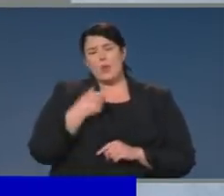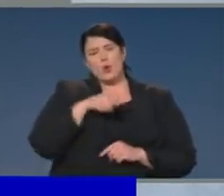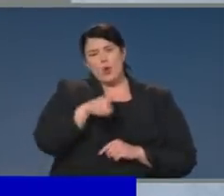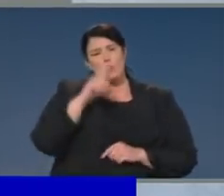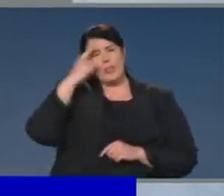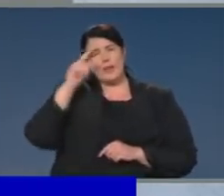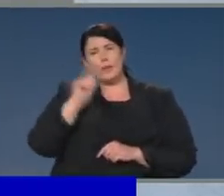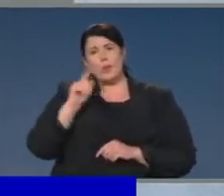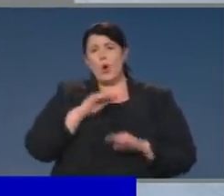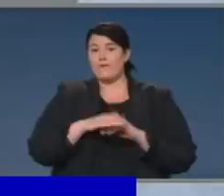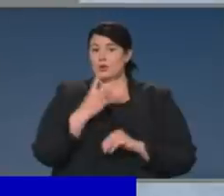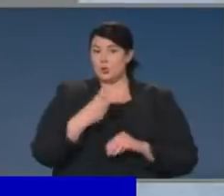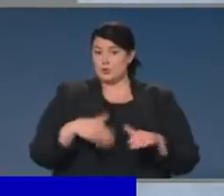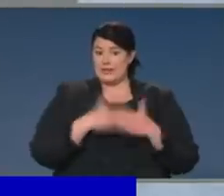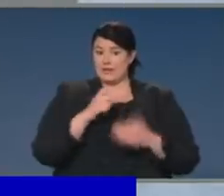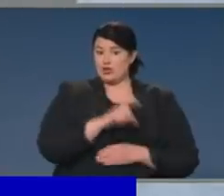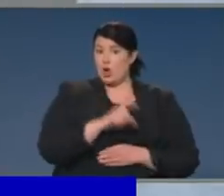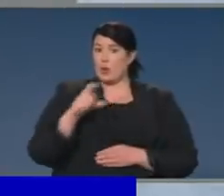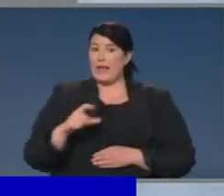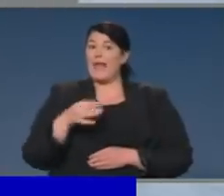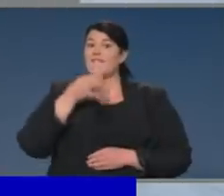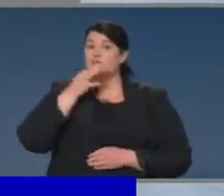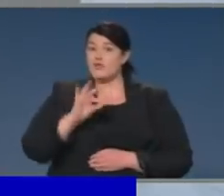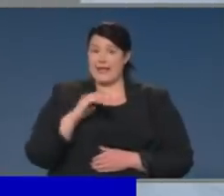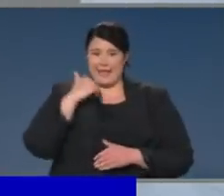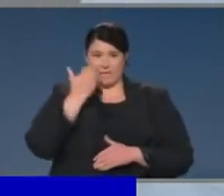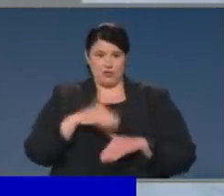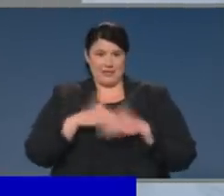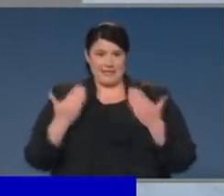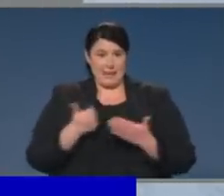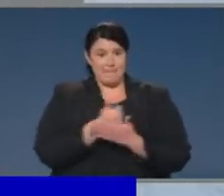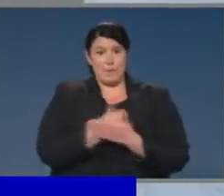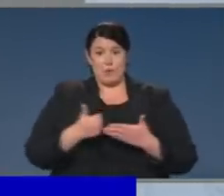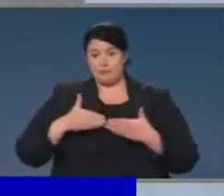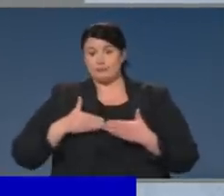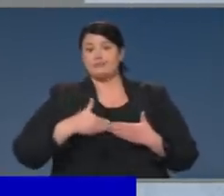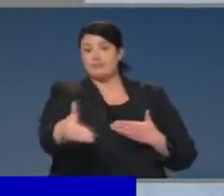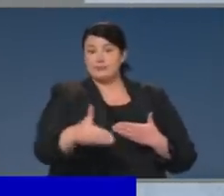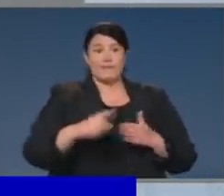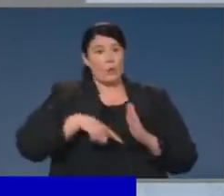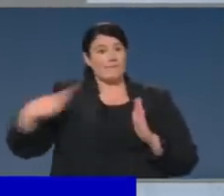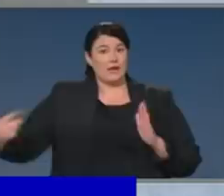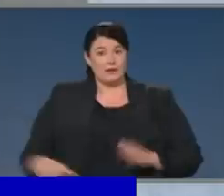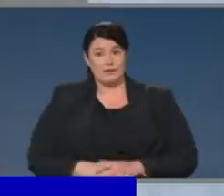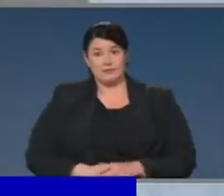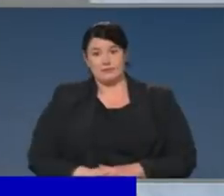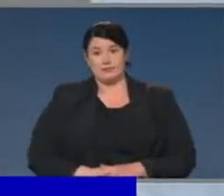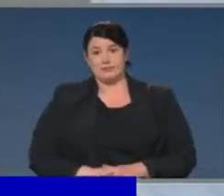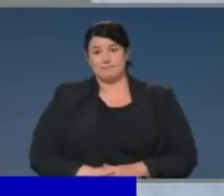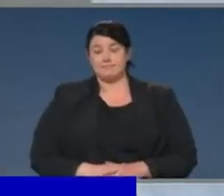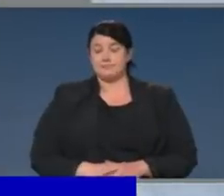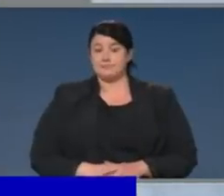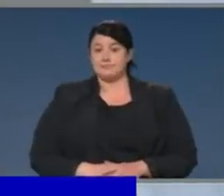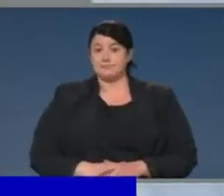parents two days of childcare free a week, permanently? Well, the Education Minister